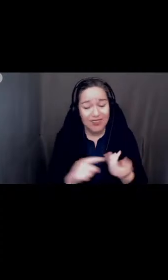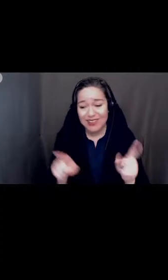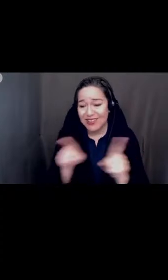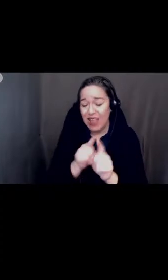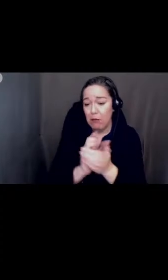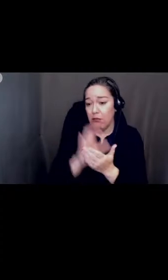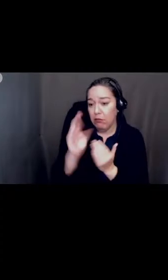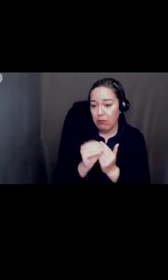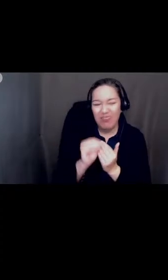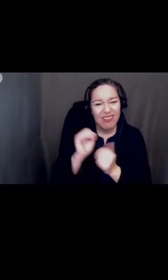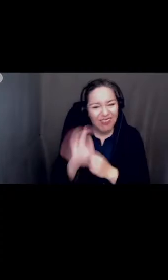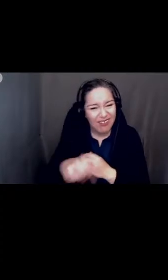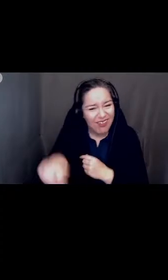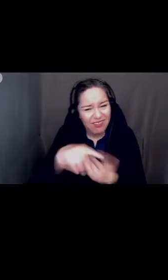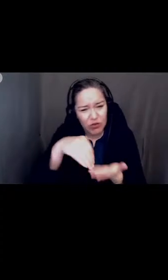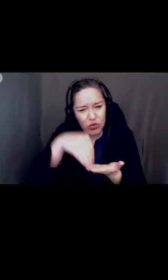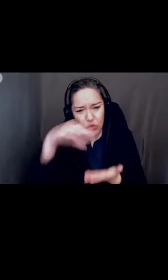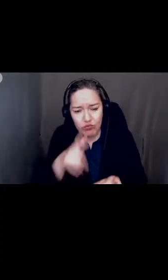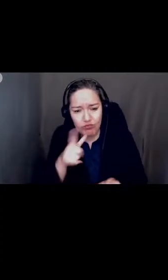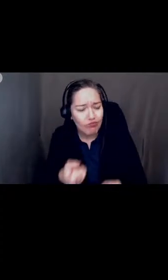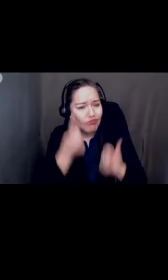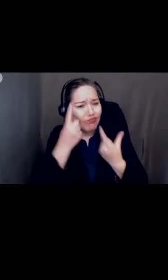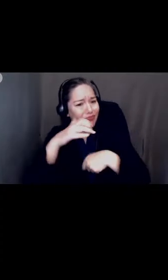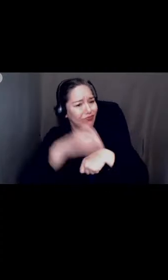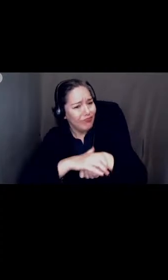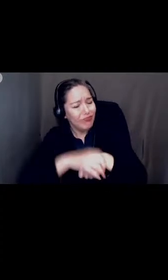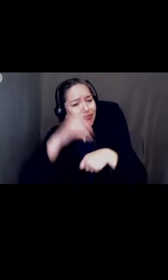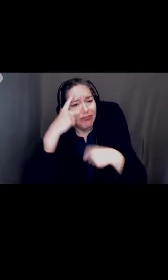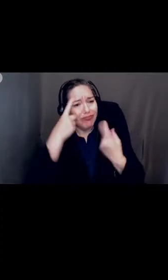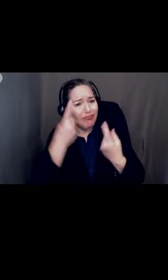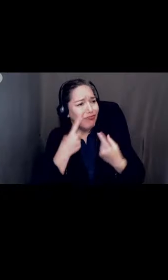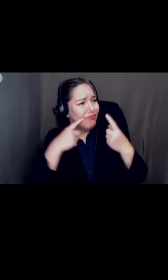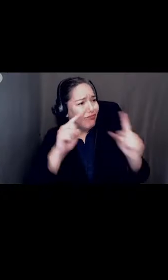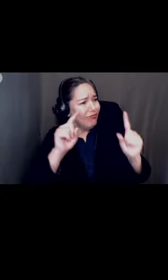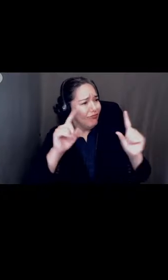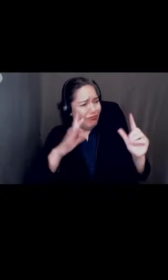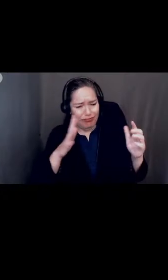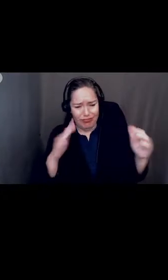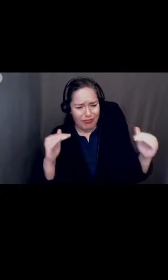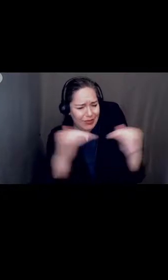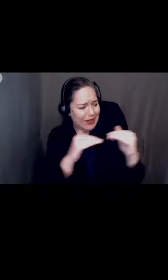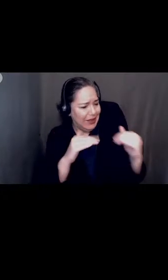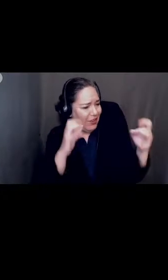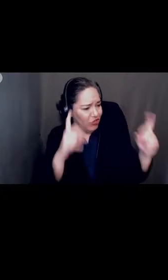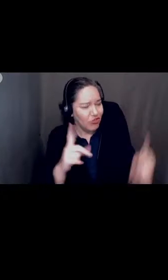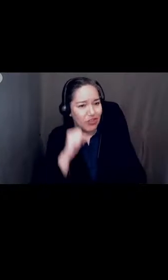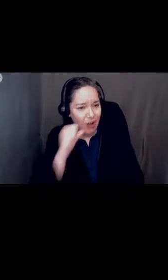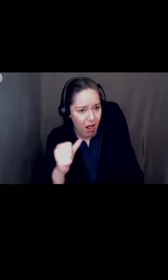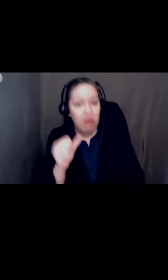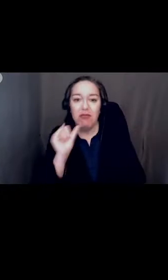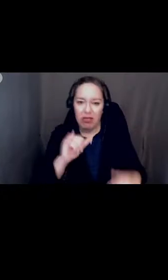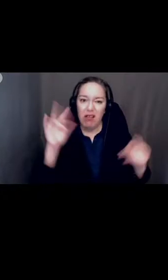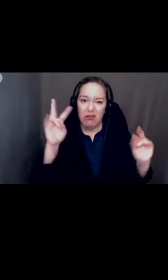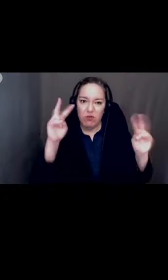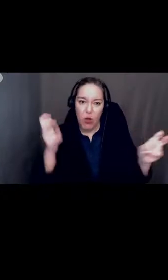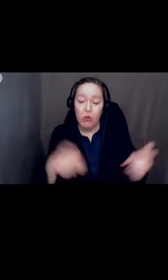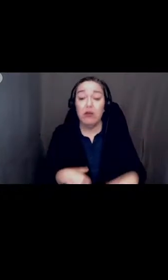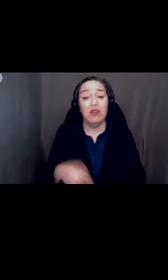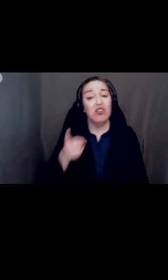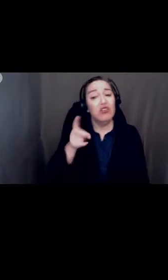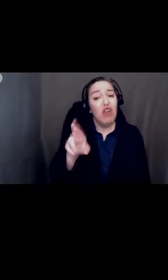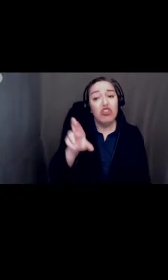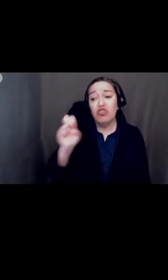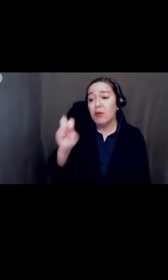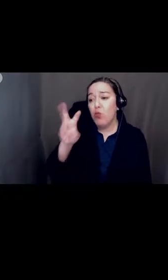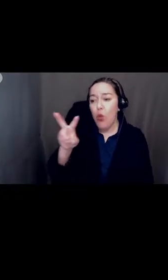do not understand English or effectively foreclosed with any meaningful education, end quote. Dr. Strickwarda was not